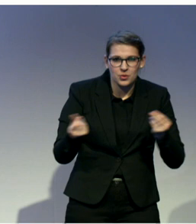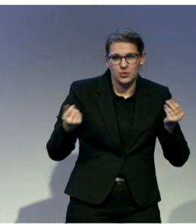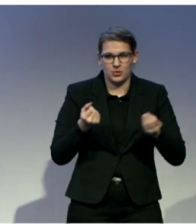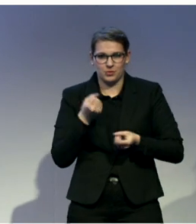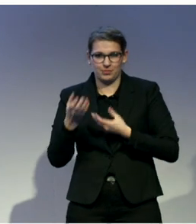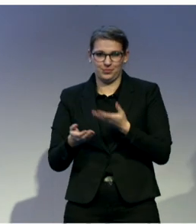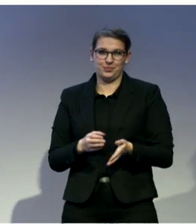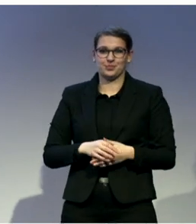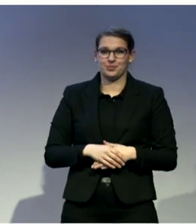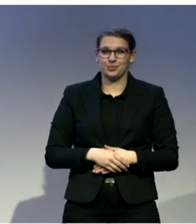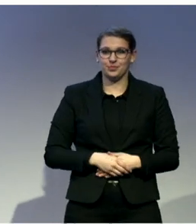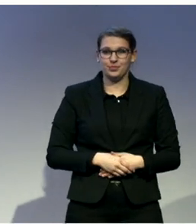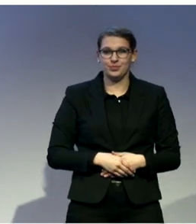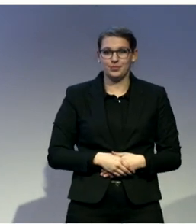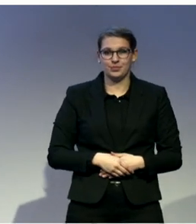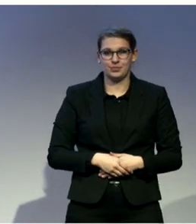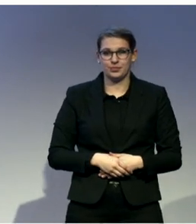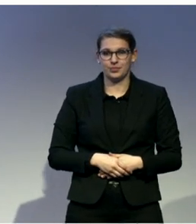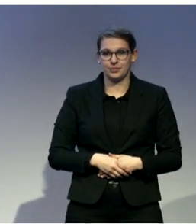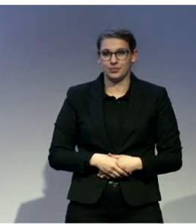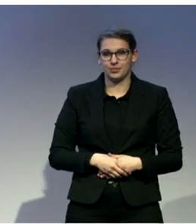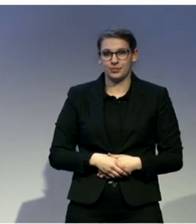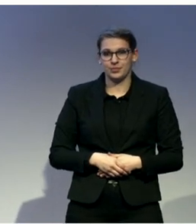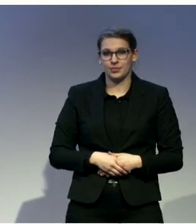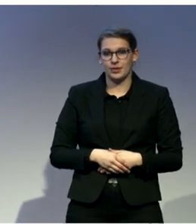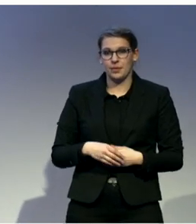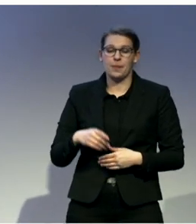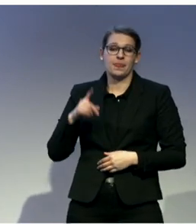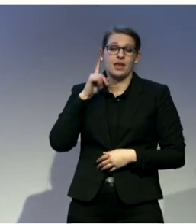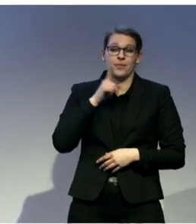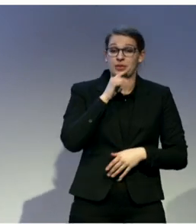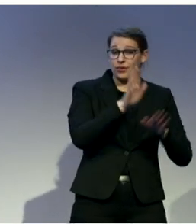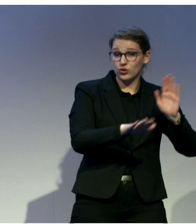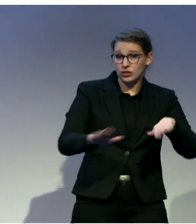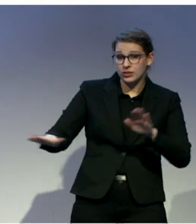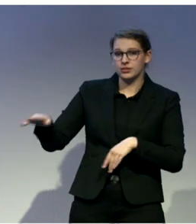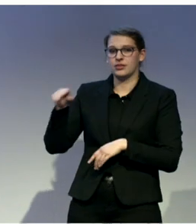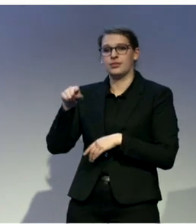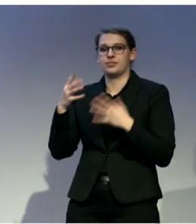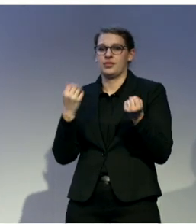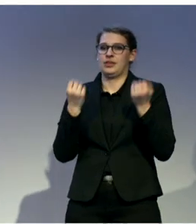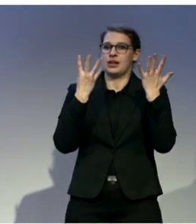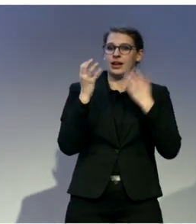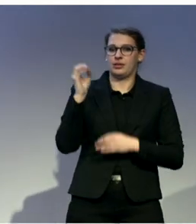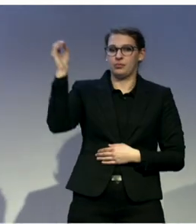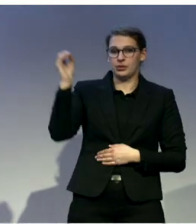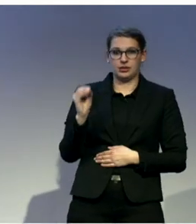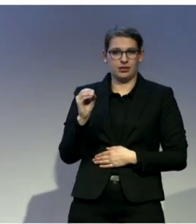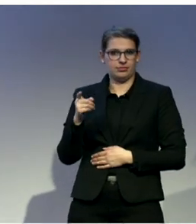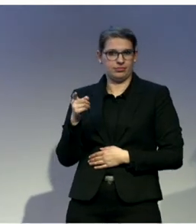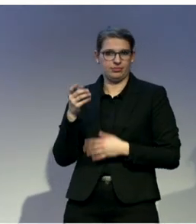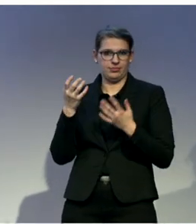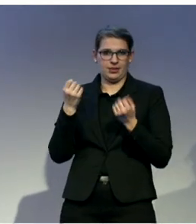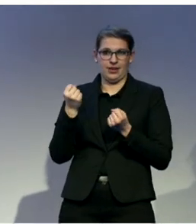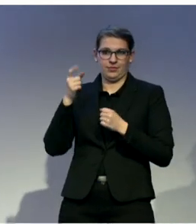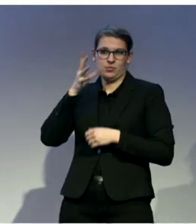children have hearing parents. Deaf children in China are educated in the oral method. And they're educated